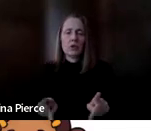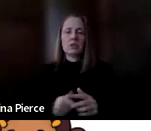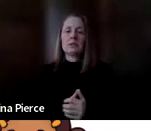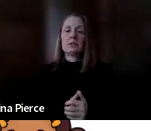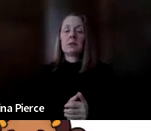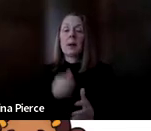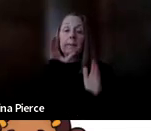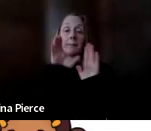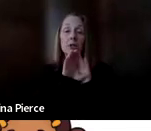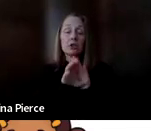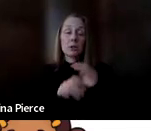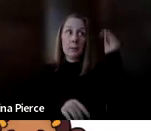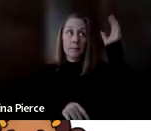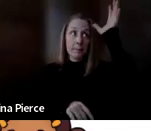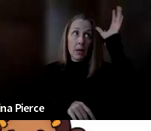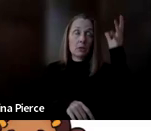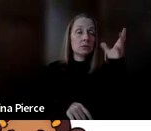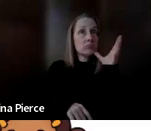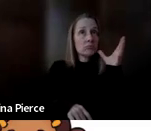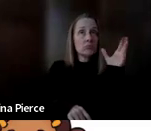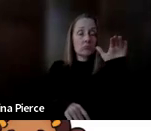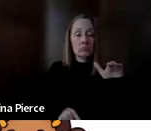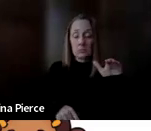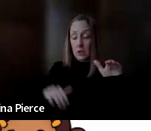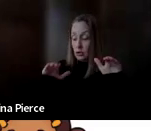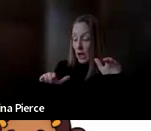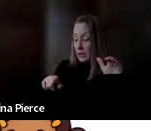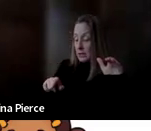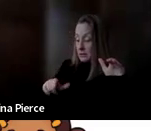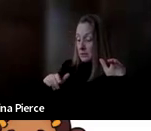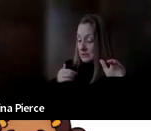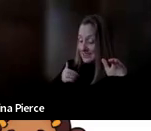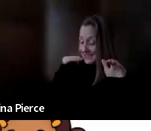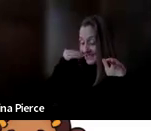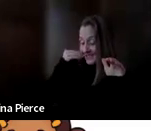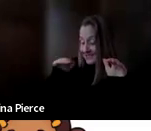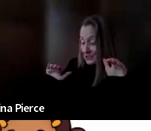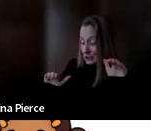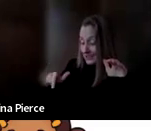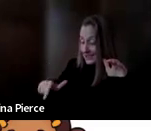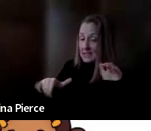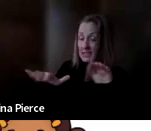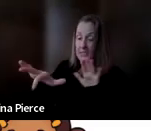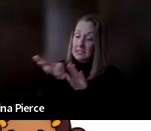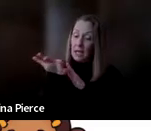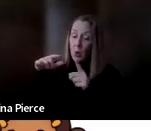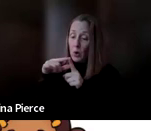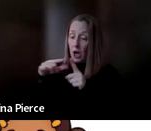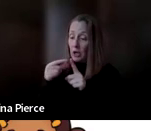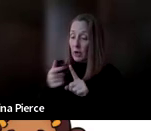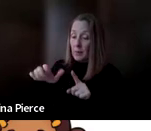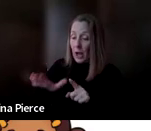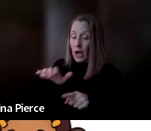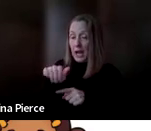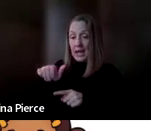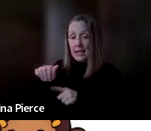child sitting side by side, and they're smiling while the child selects an item on or selects a word from their AAC device. And